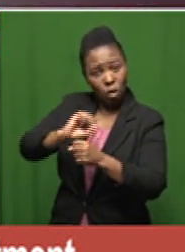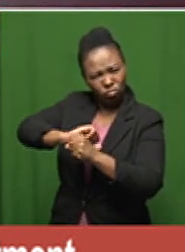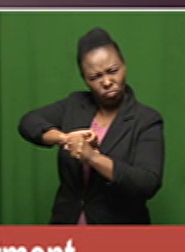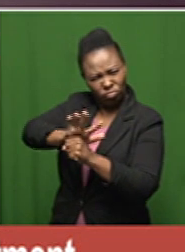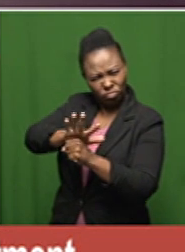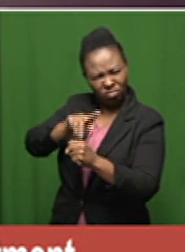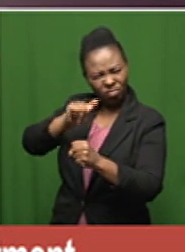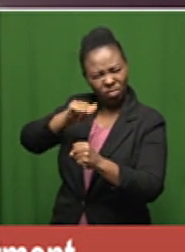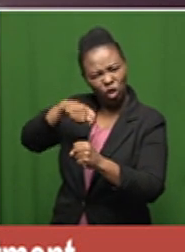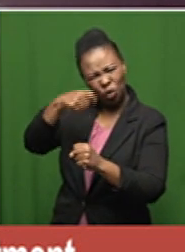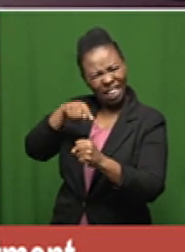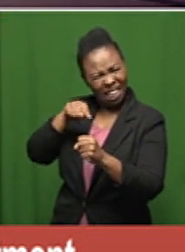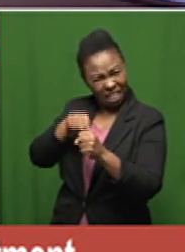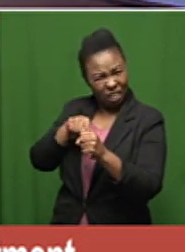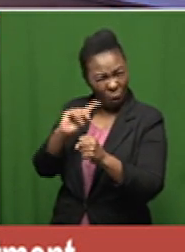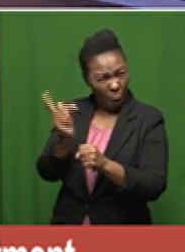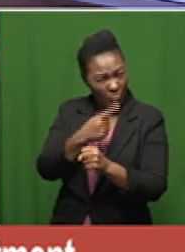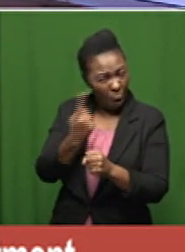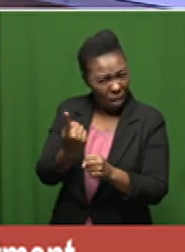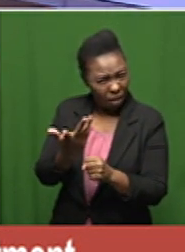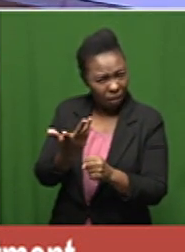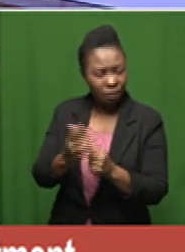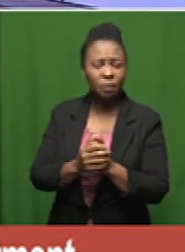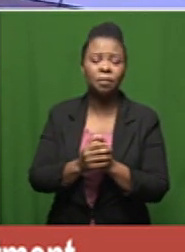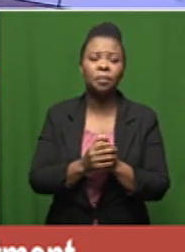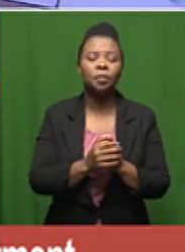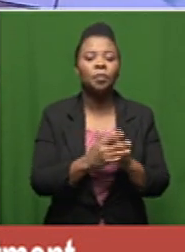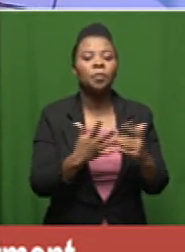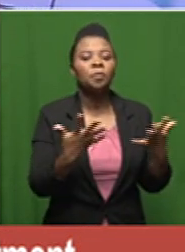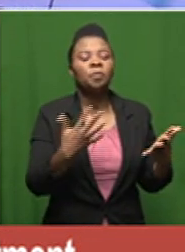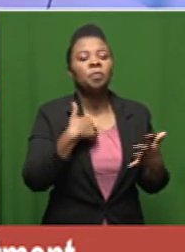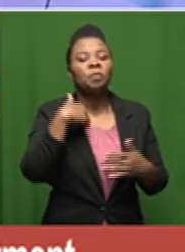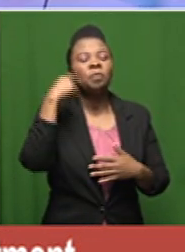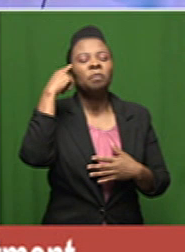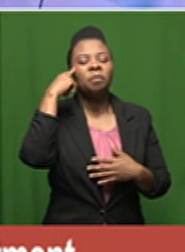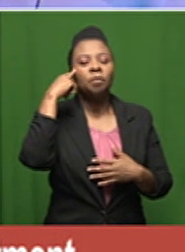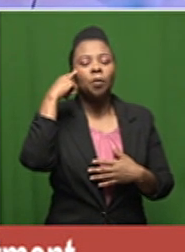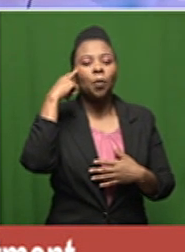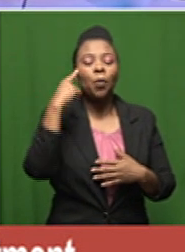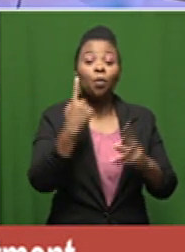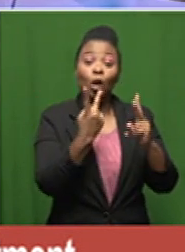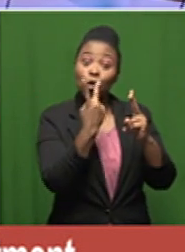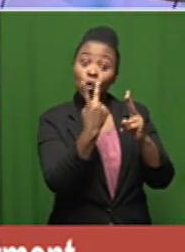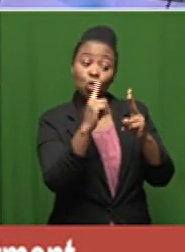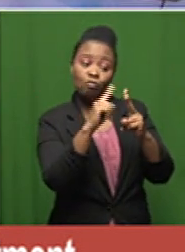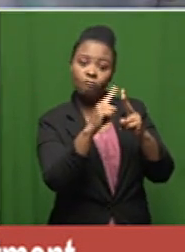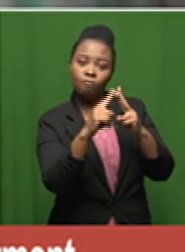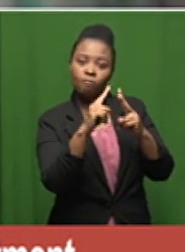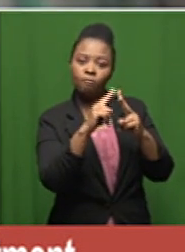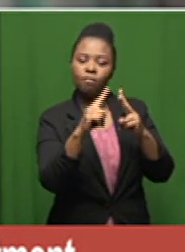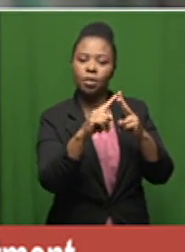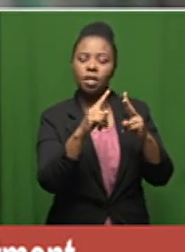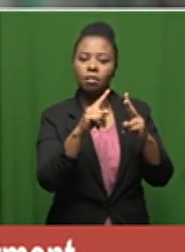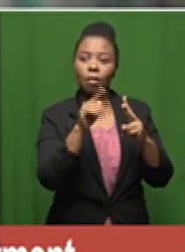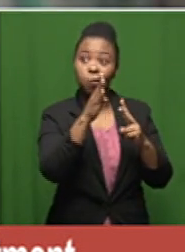types of symptoms so i think that the two major devices that are utilized